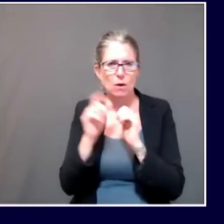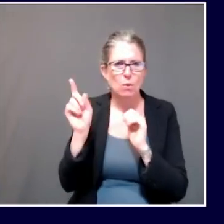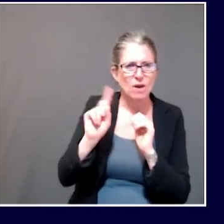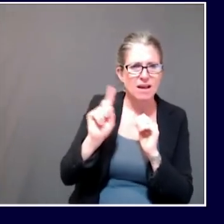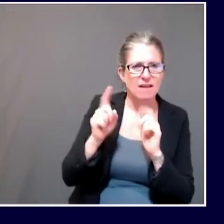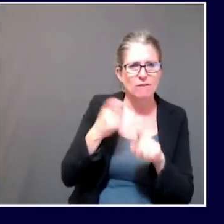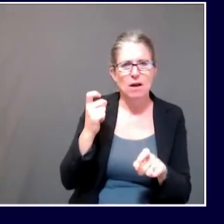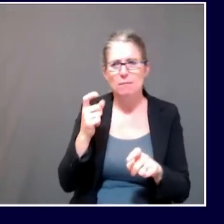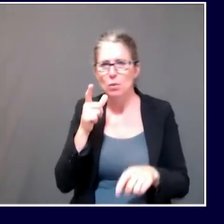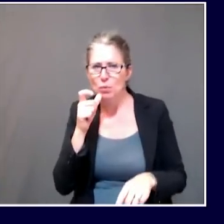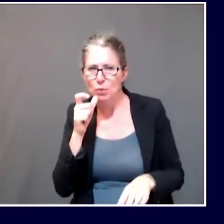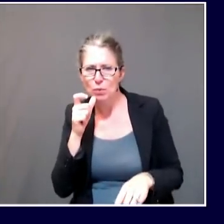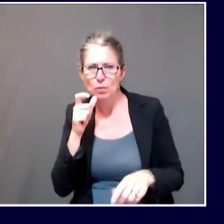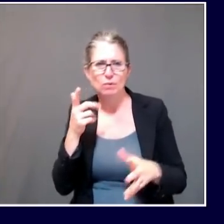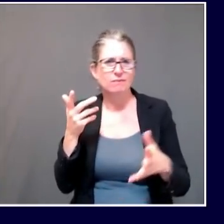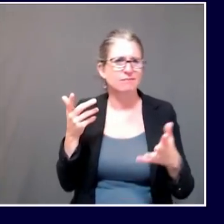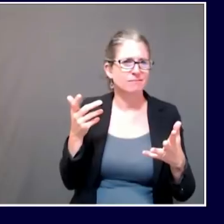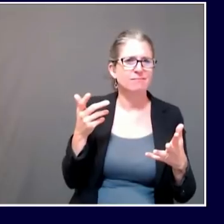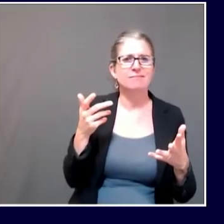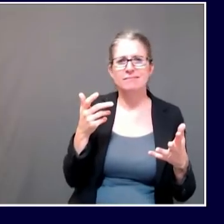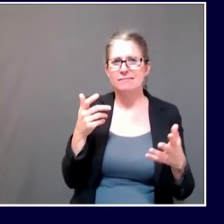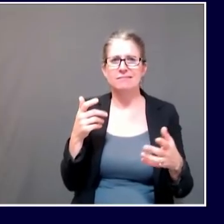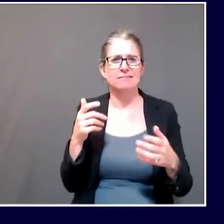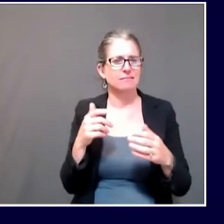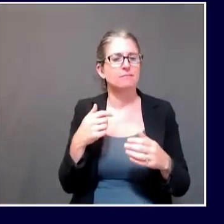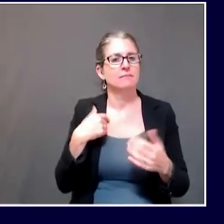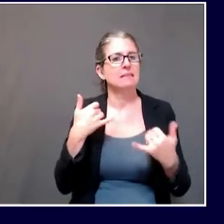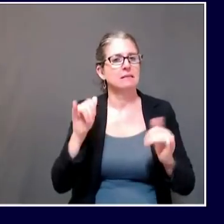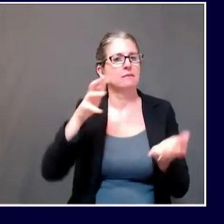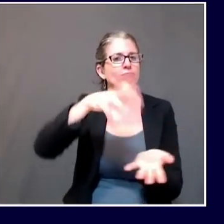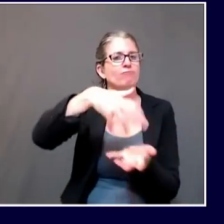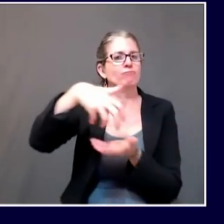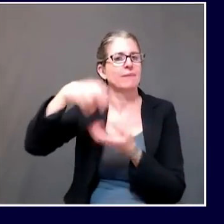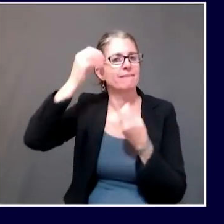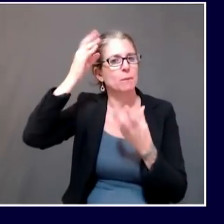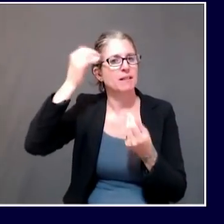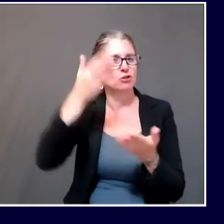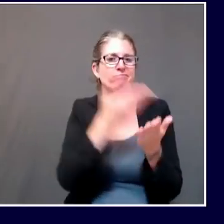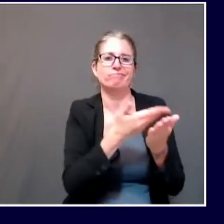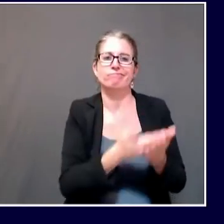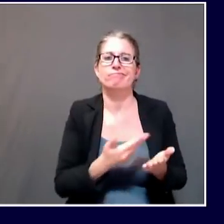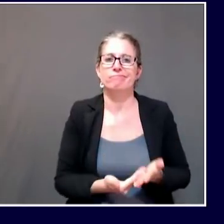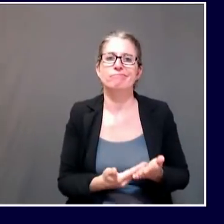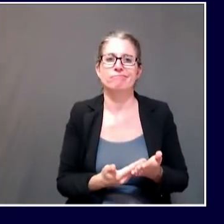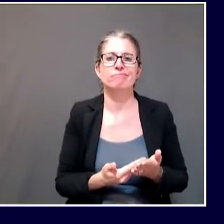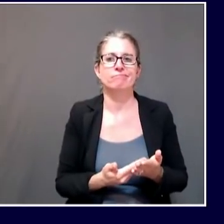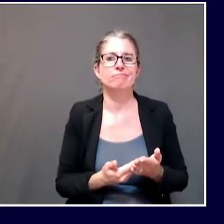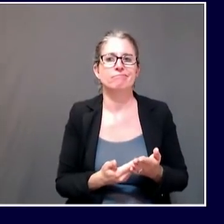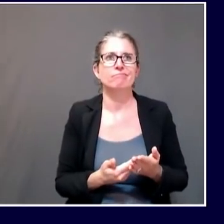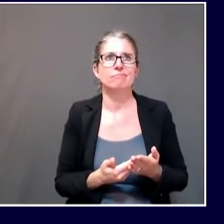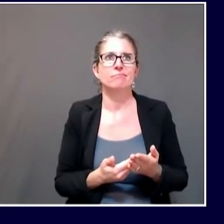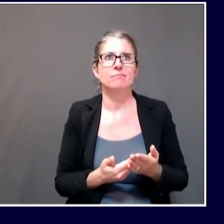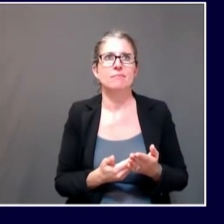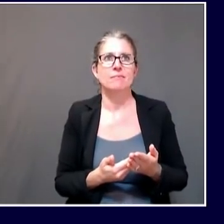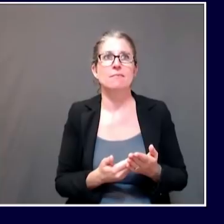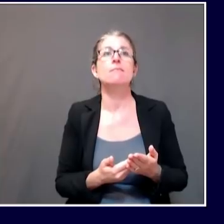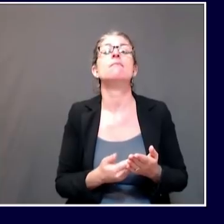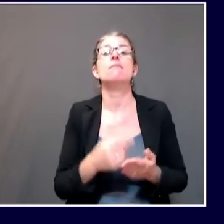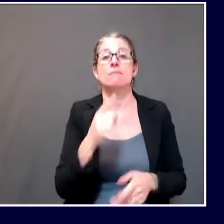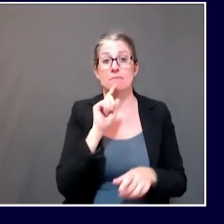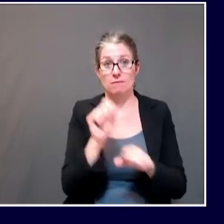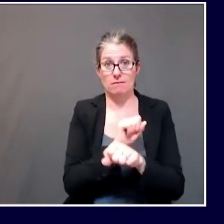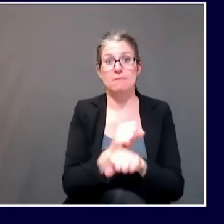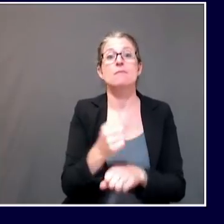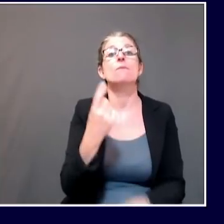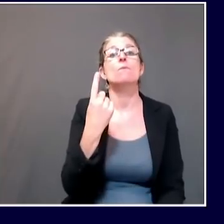still developing more facts. One of the things that we have zeroed in on is we do have some concerns that face covering, wearing